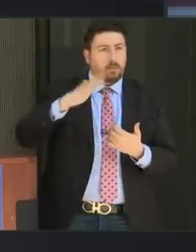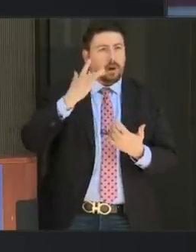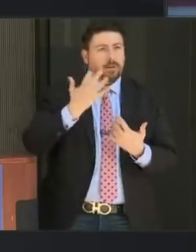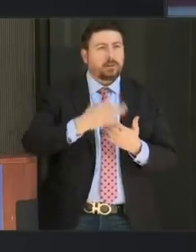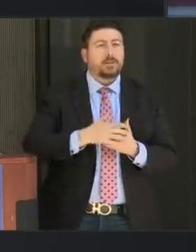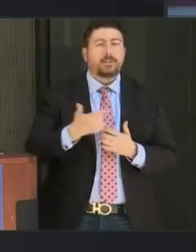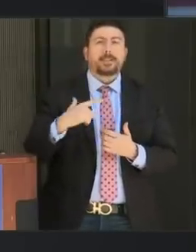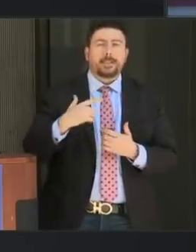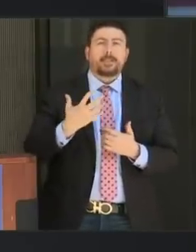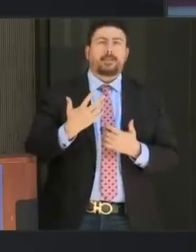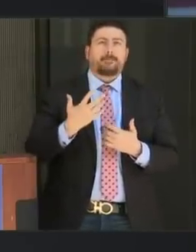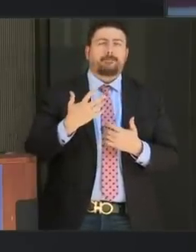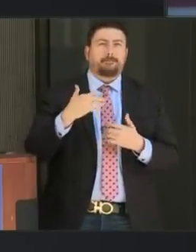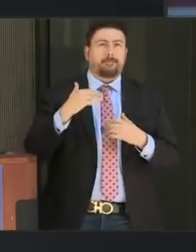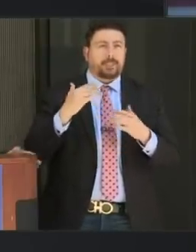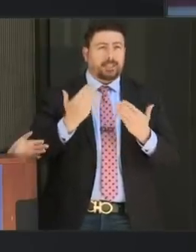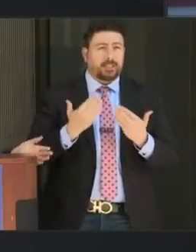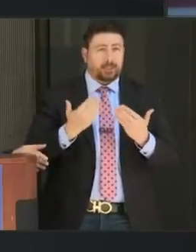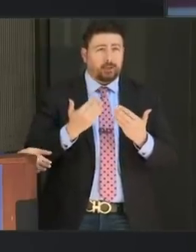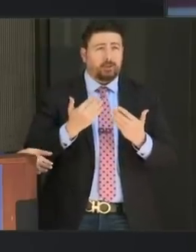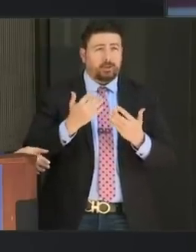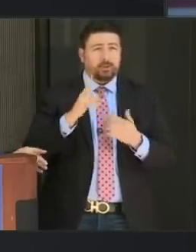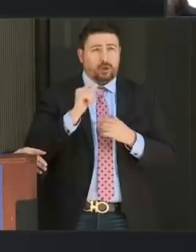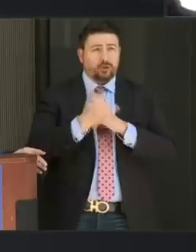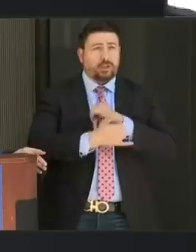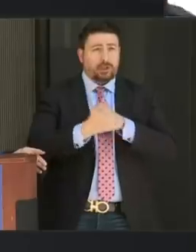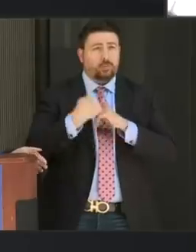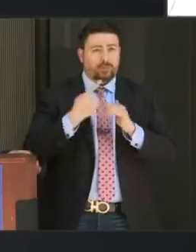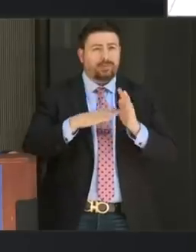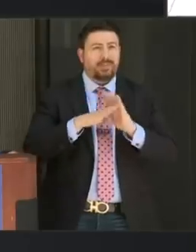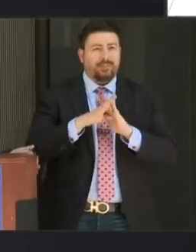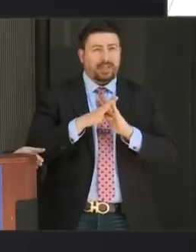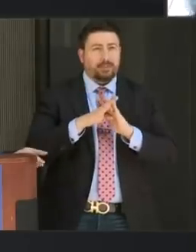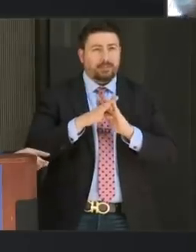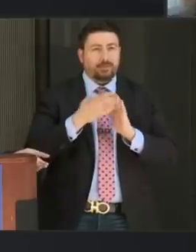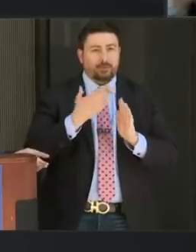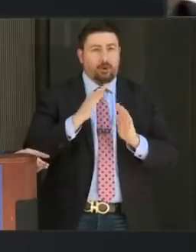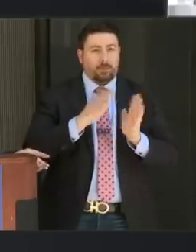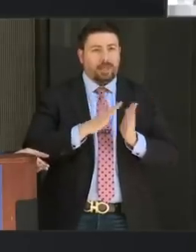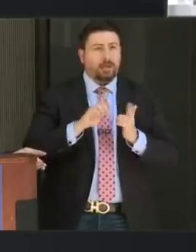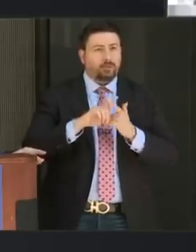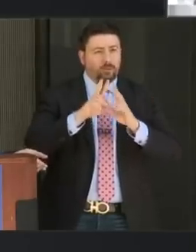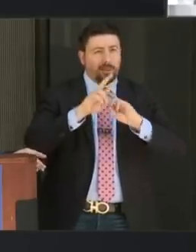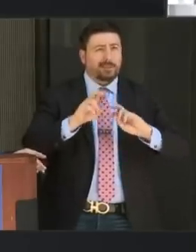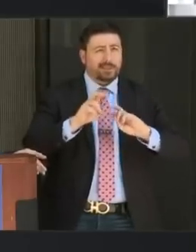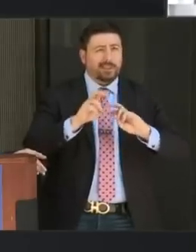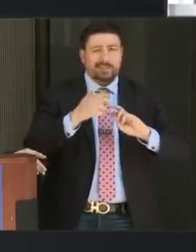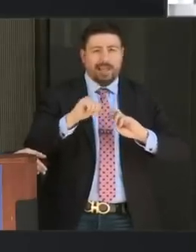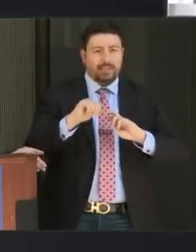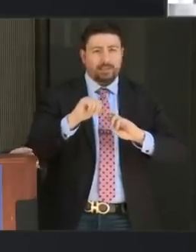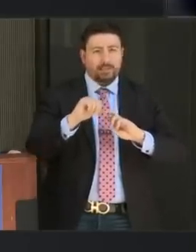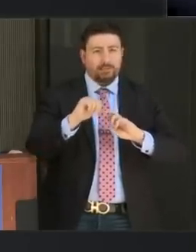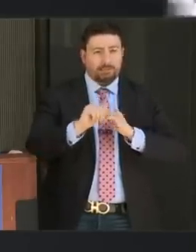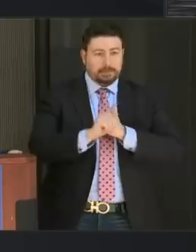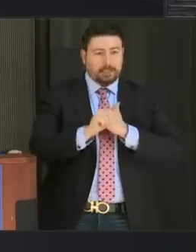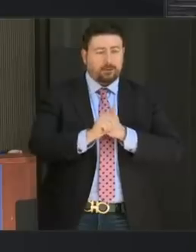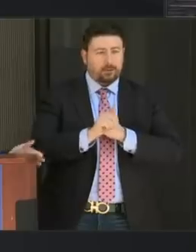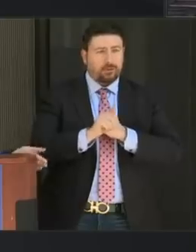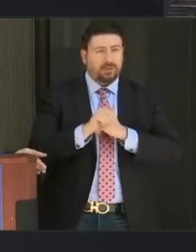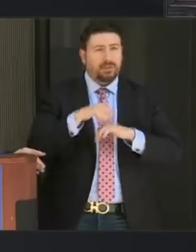have developed a tool that we use that assesses risk based on how much